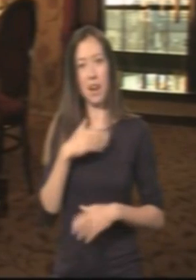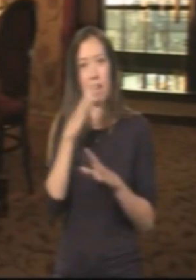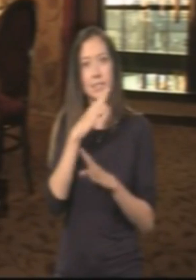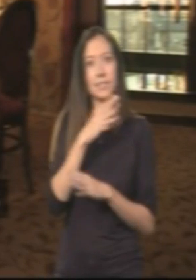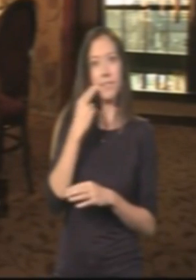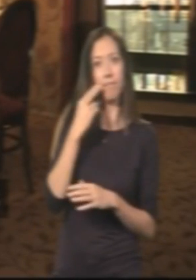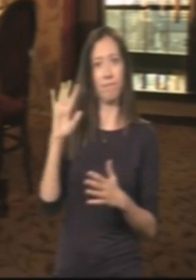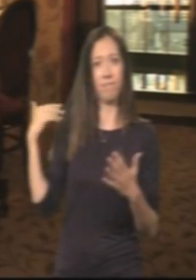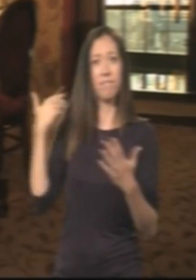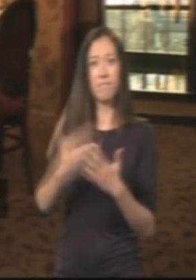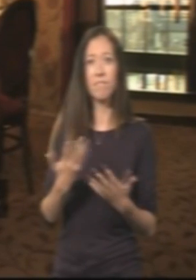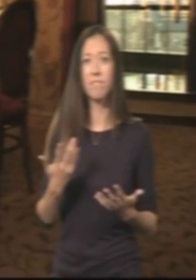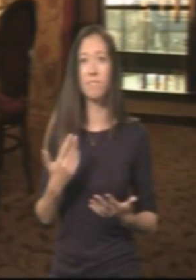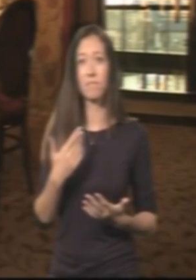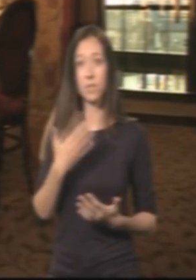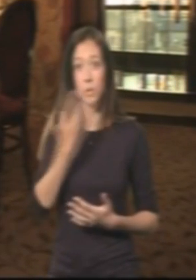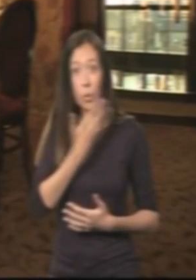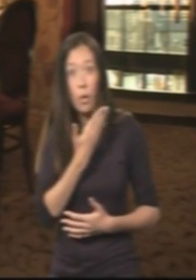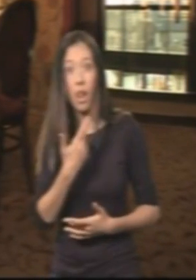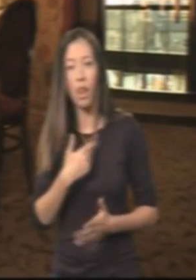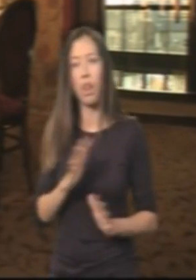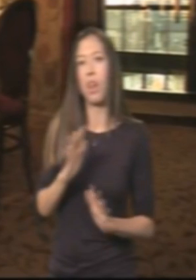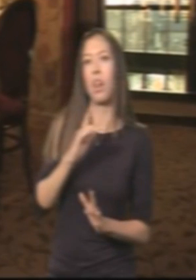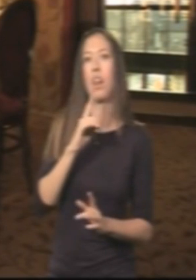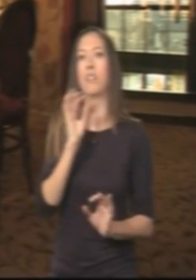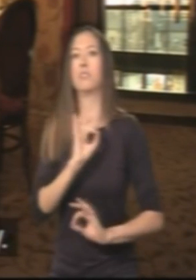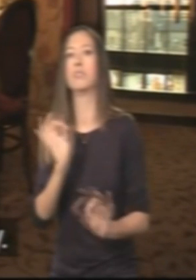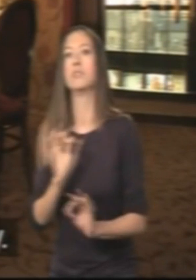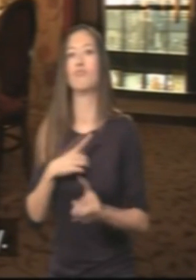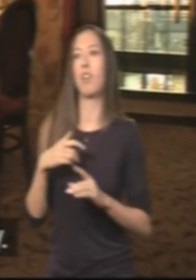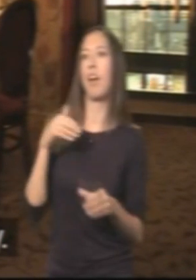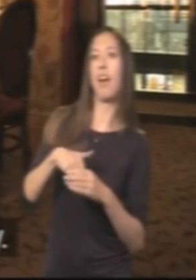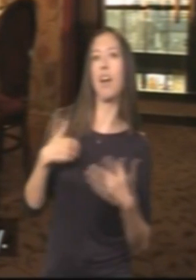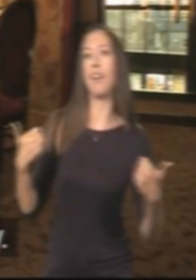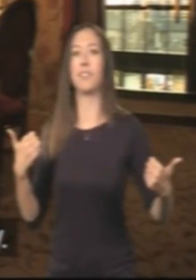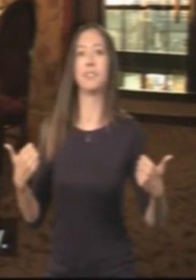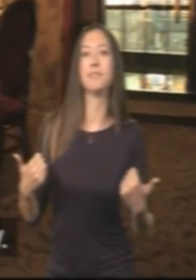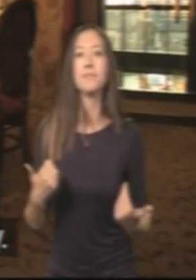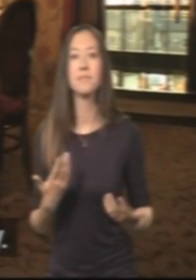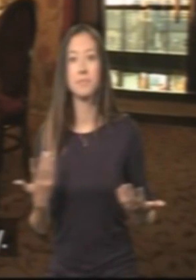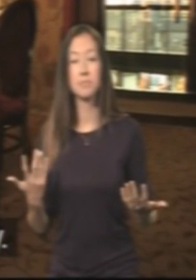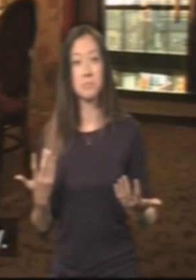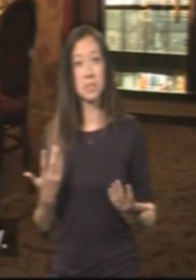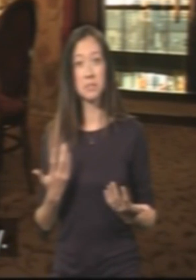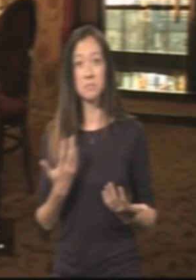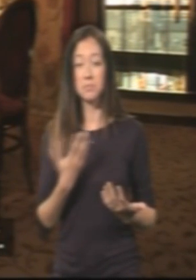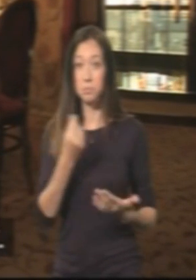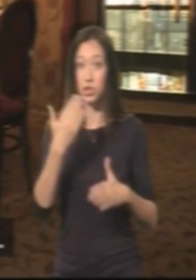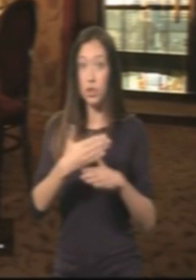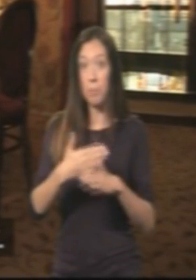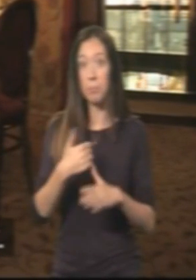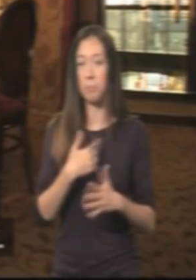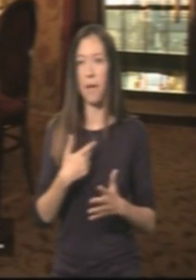I've hidden my deafness a lot in my life, as I've had to go through, even in school, you know, hiding it and trying to fit in my society. And